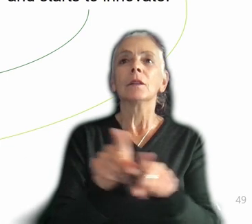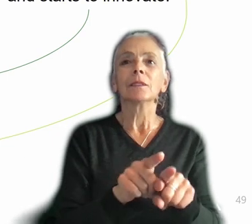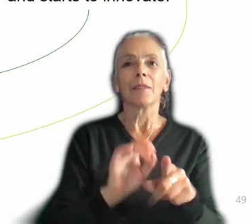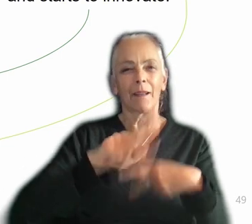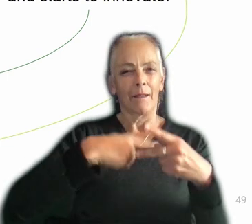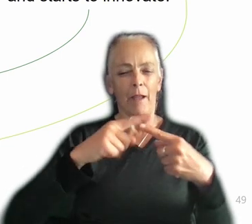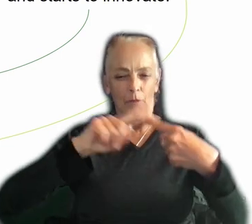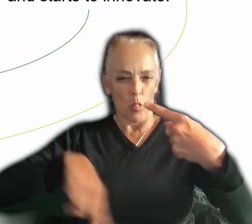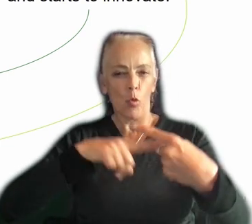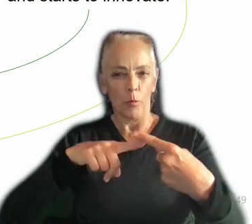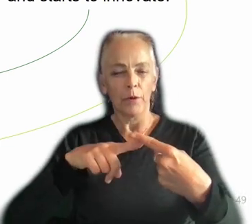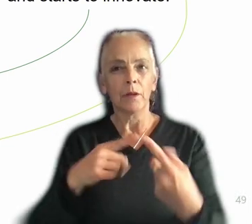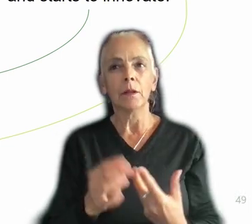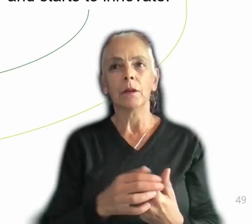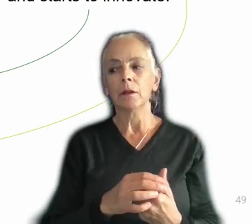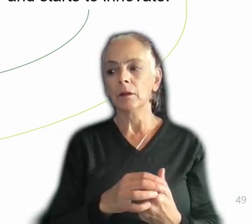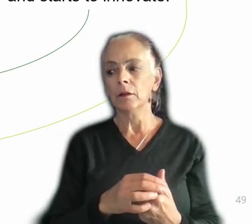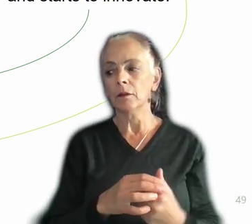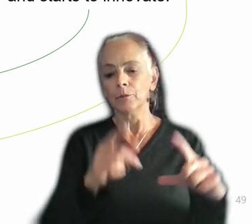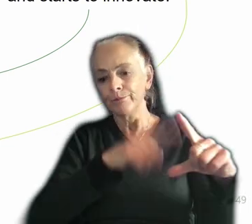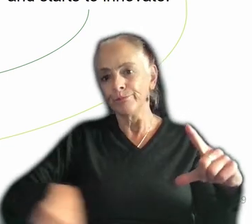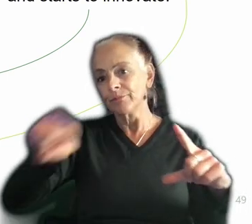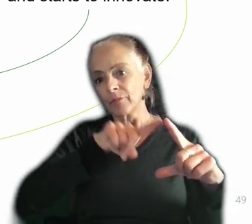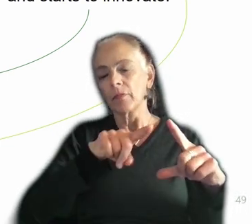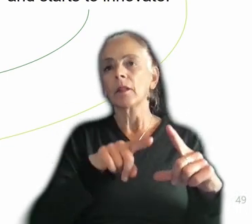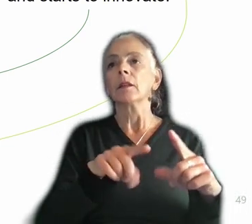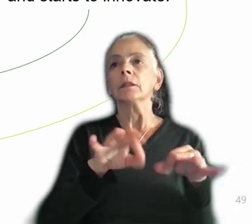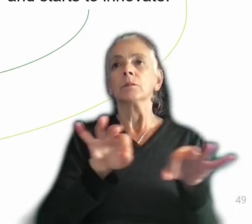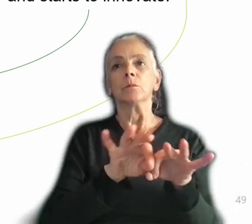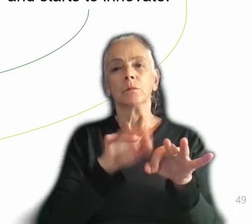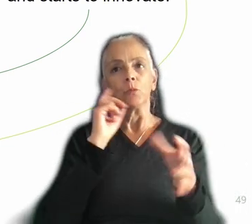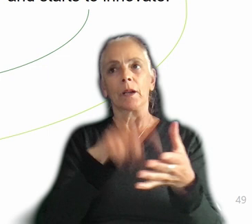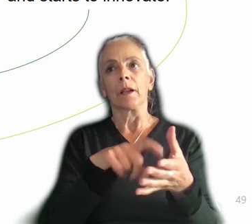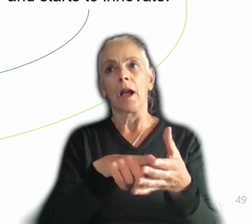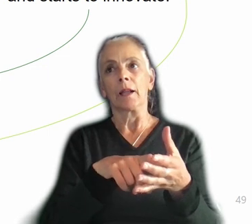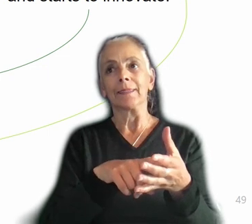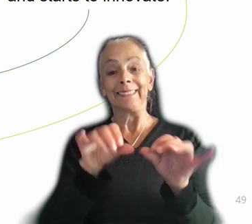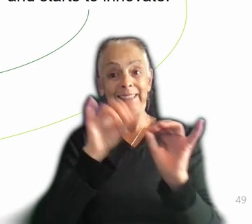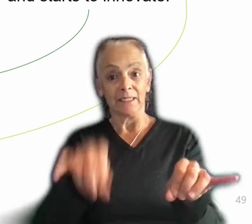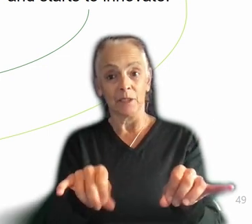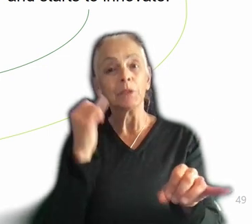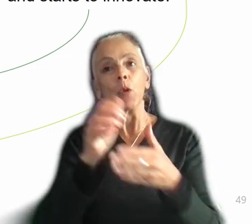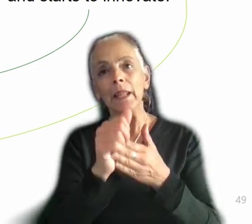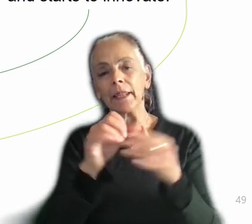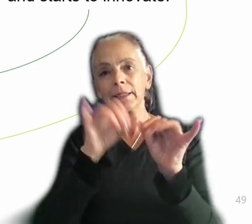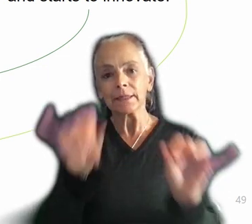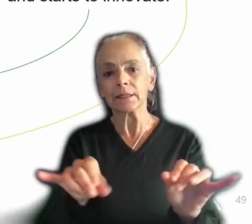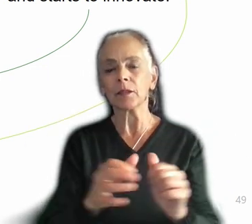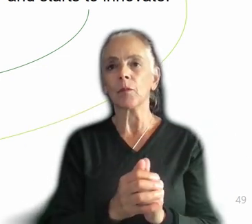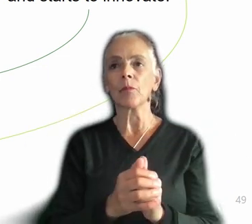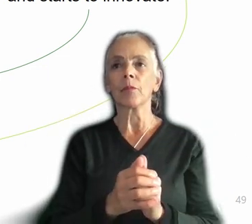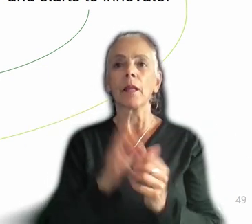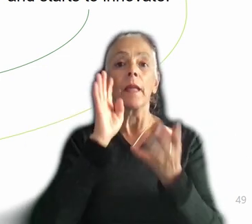it's important to recognize that systems, when you when you lead a system by innovating in a method, because you've